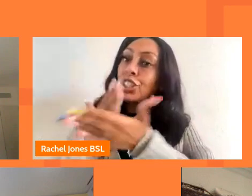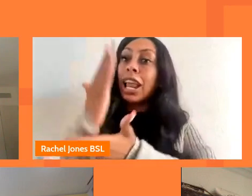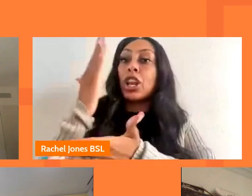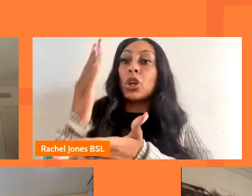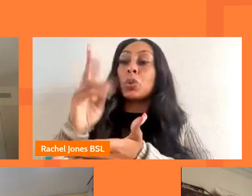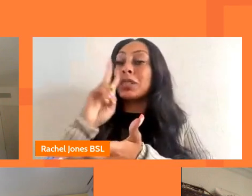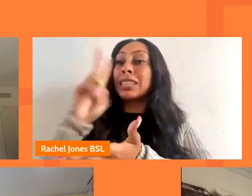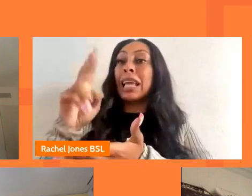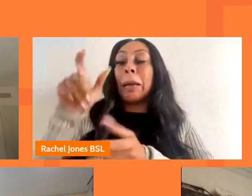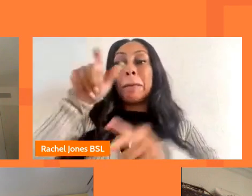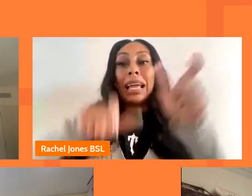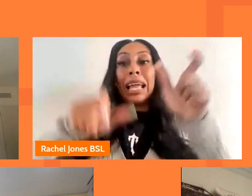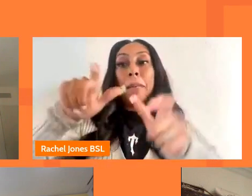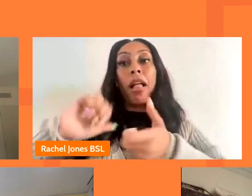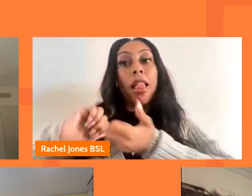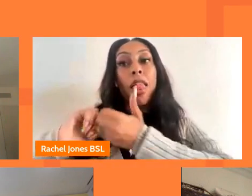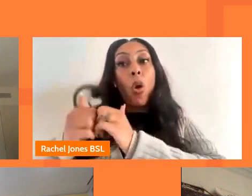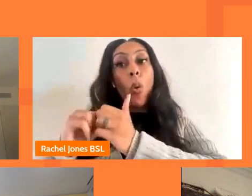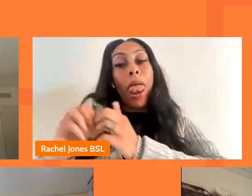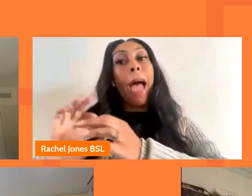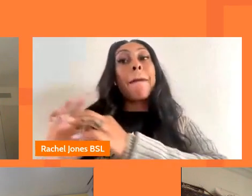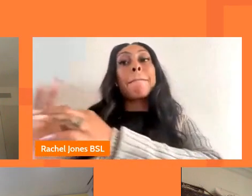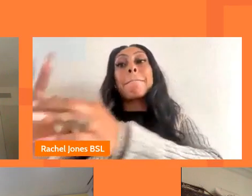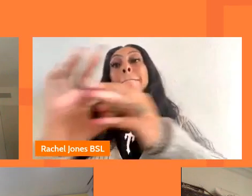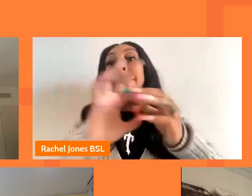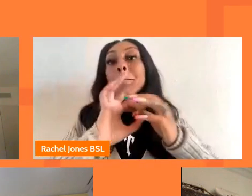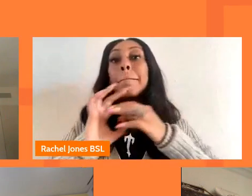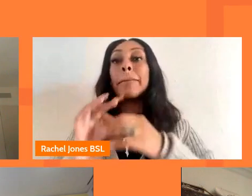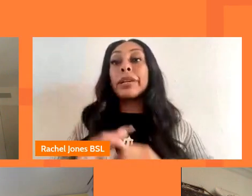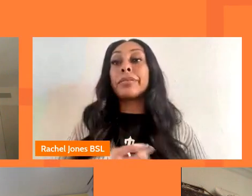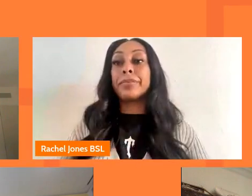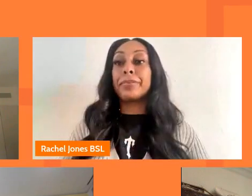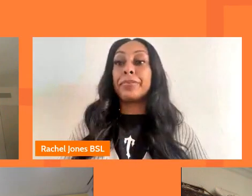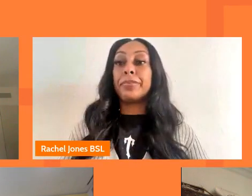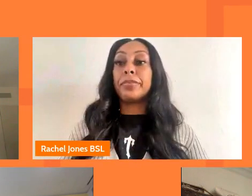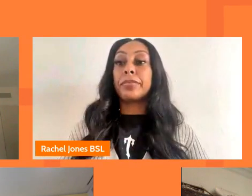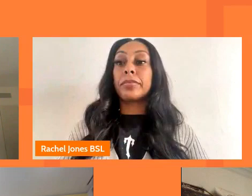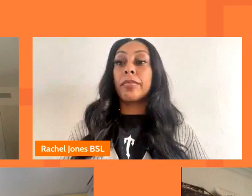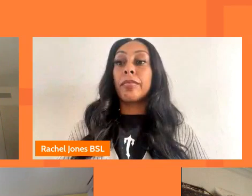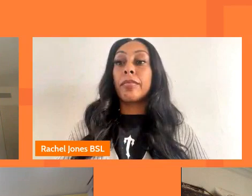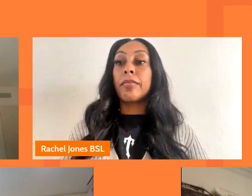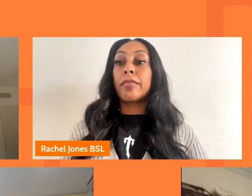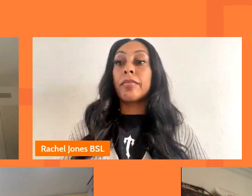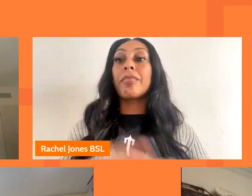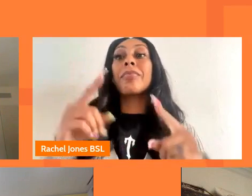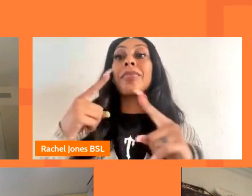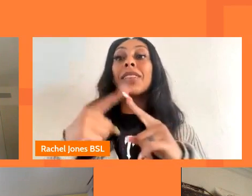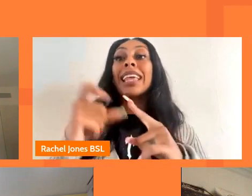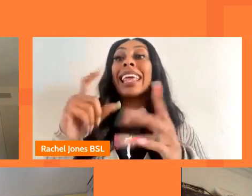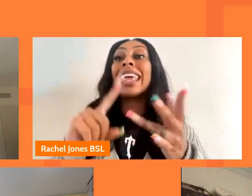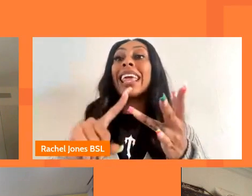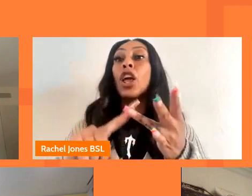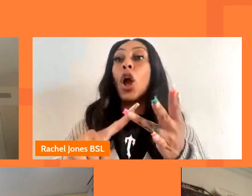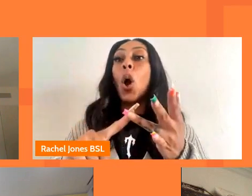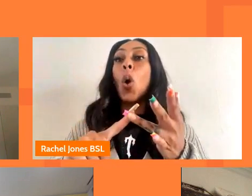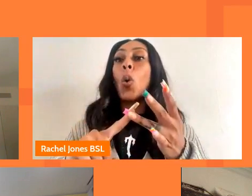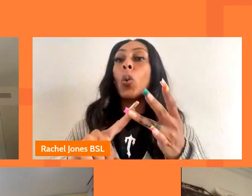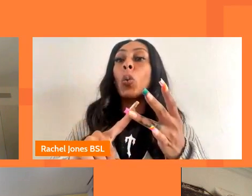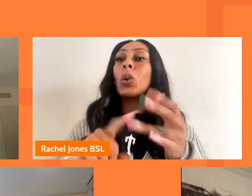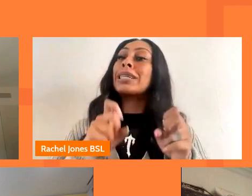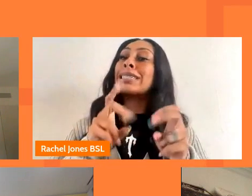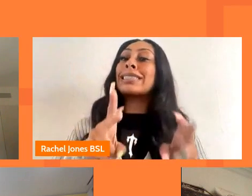around them as as collaborators um you know ecosystems can be still incredibly